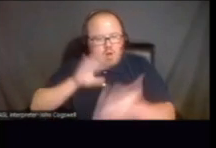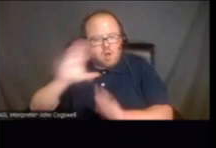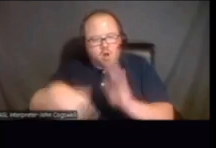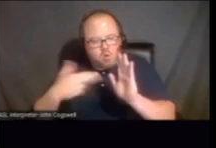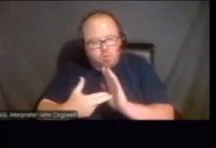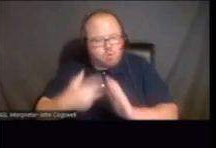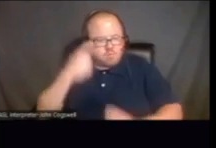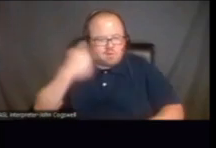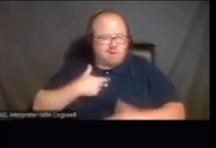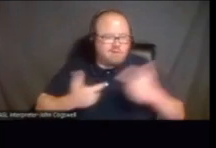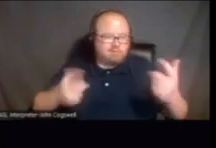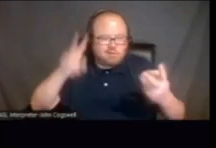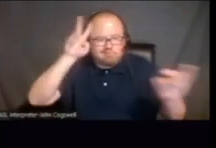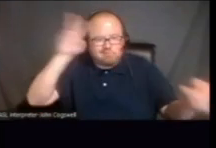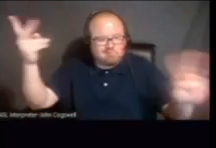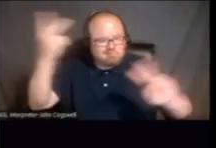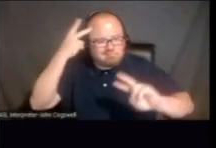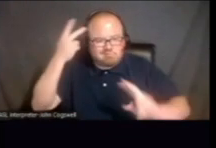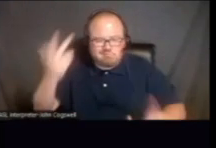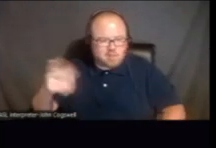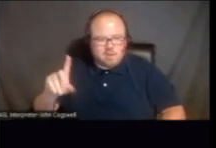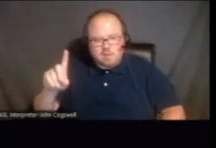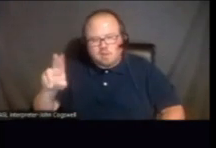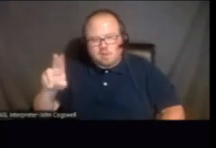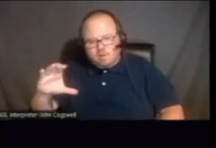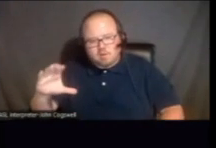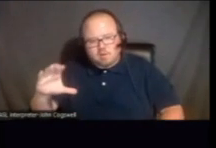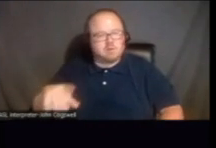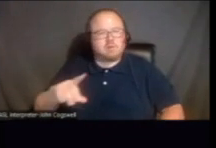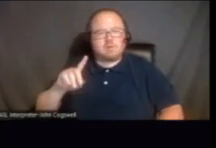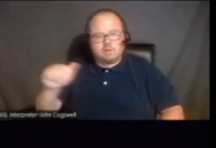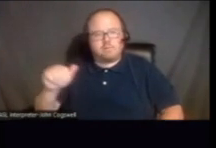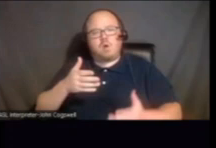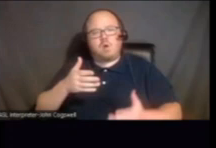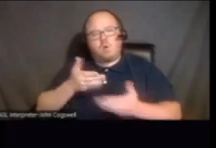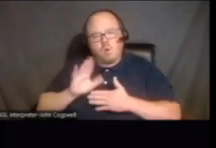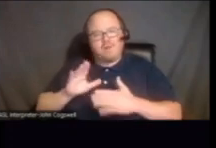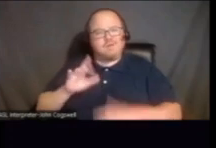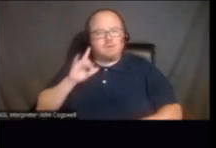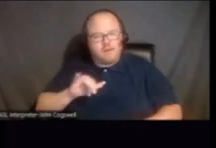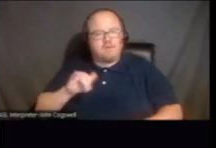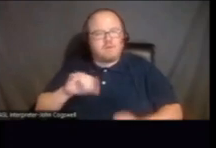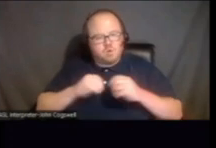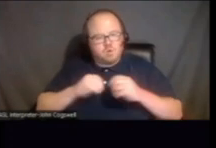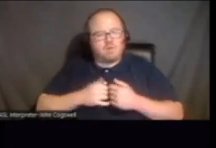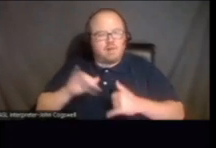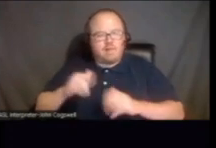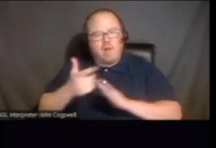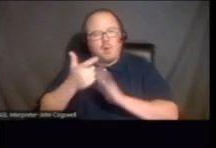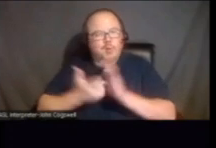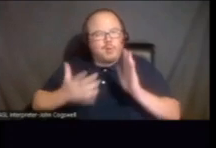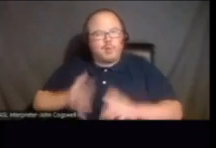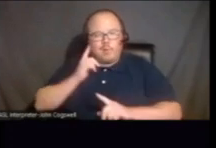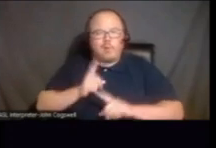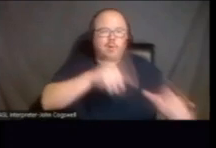because there's a big misconception, right? DRC, Disability Rights California as an organization, they're like the attorneys, right? That go and